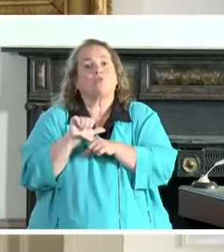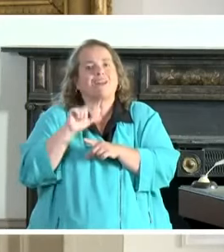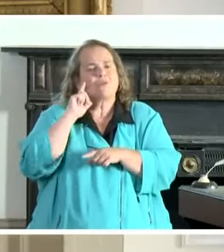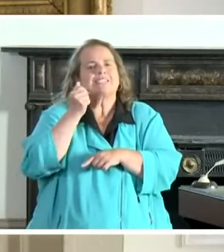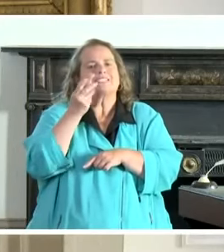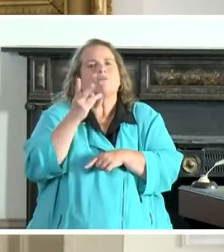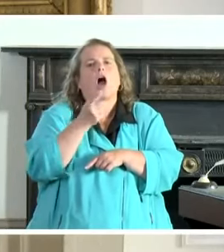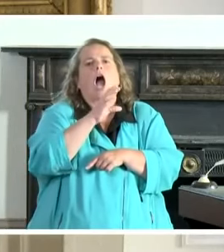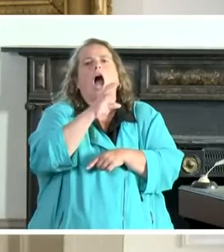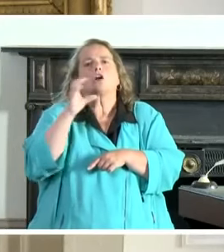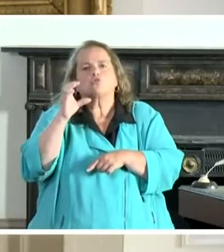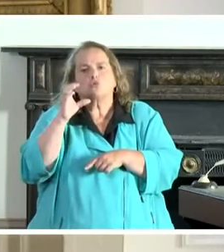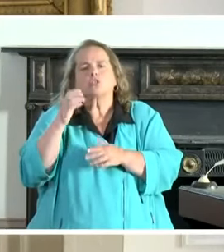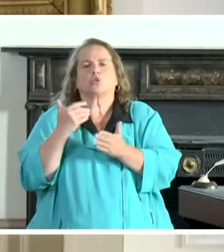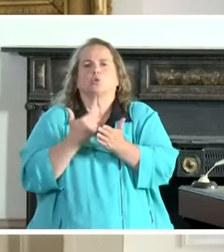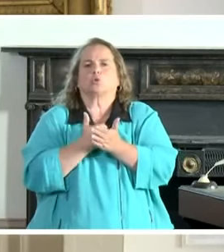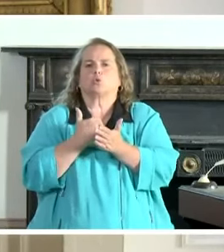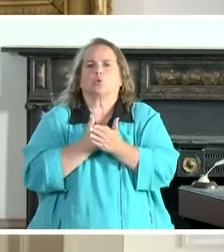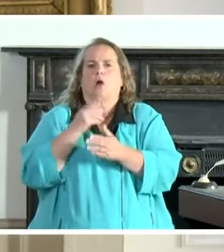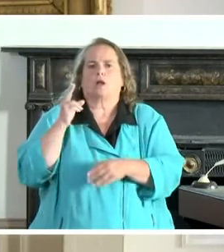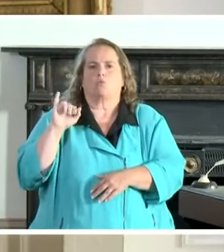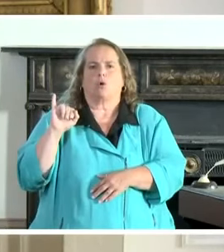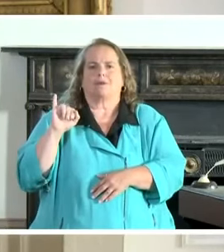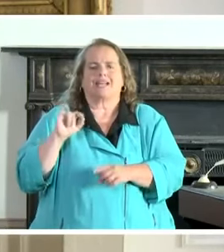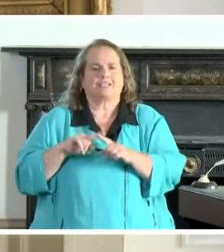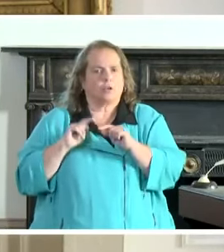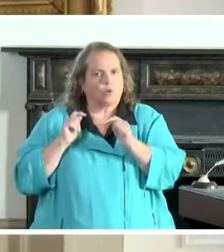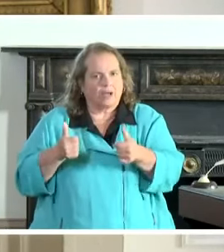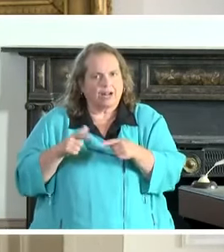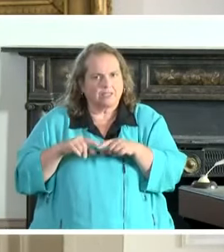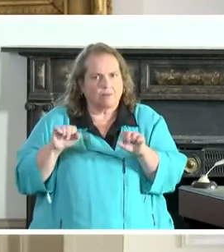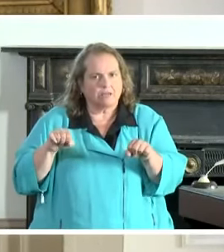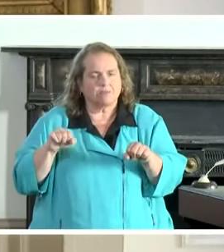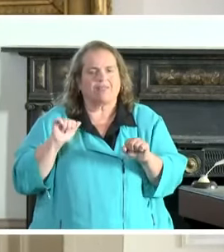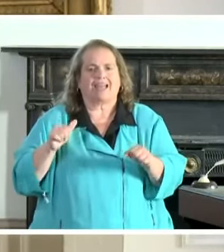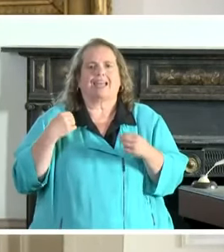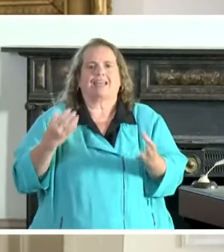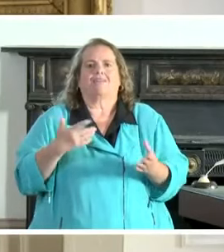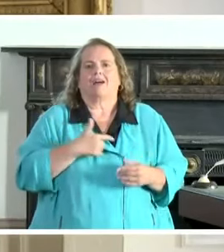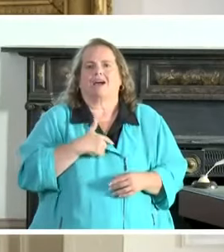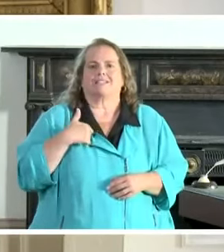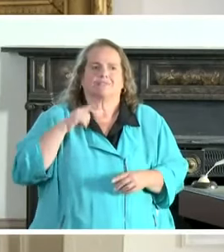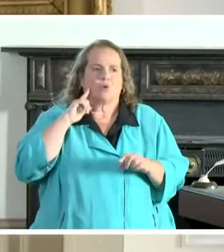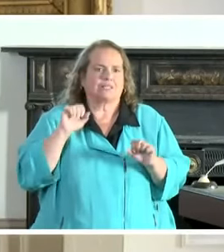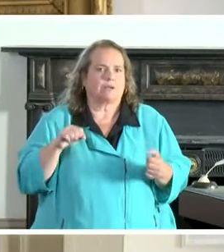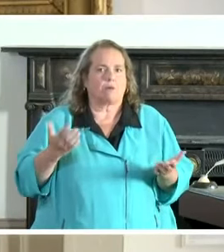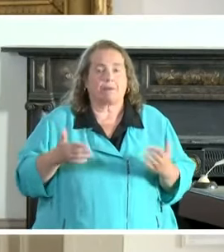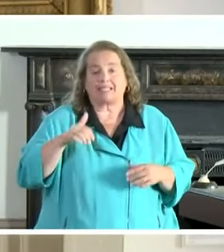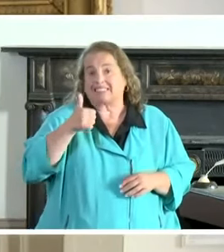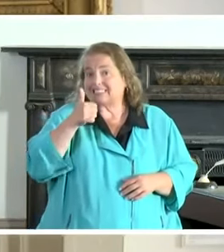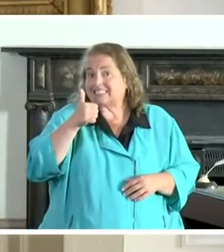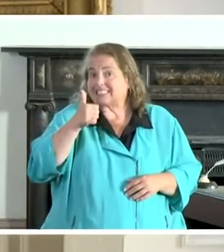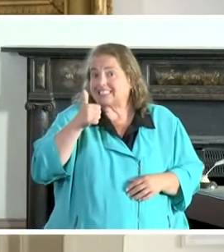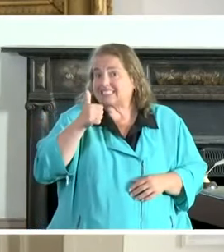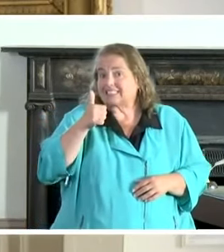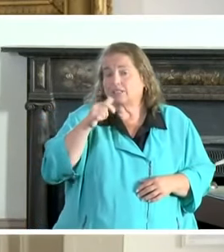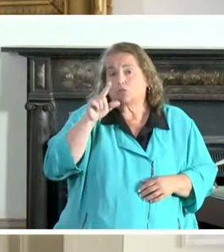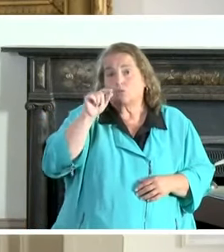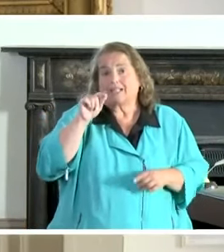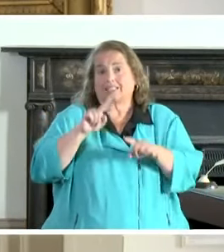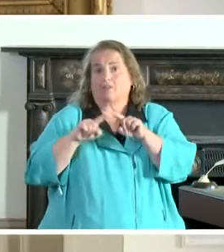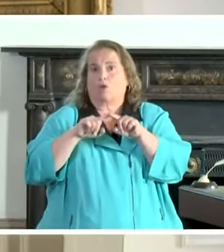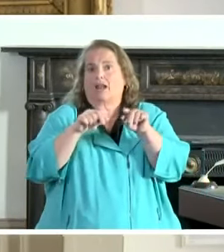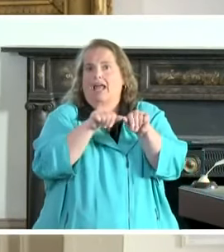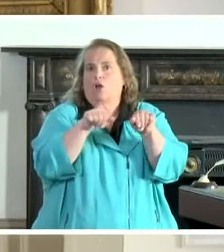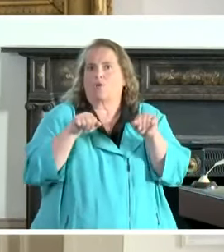new adjudicators as quickly as possible. That could give us, for instance, 10 adjudicators in 20 different